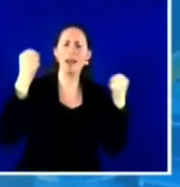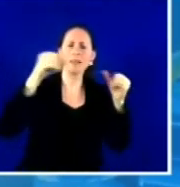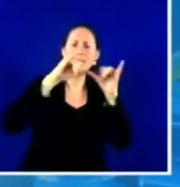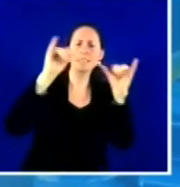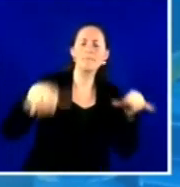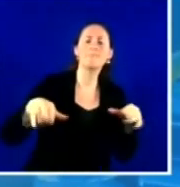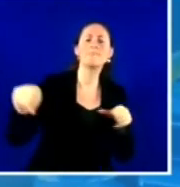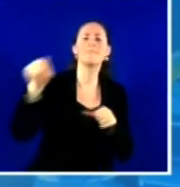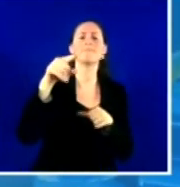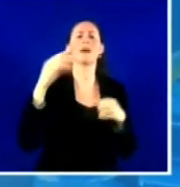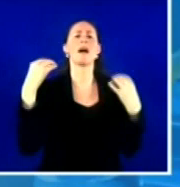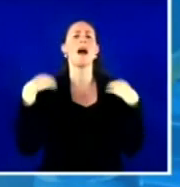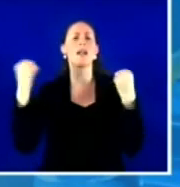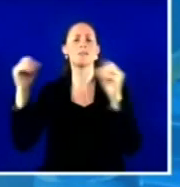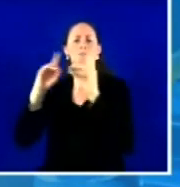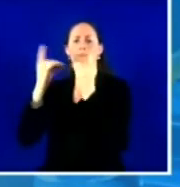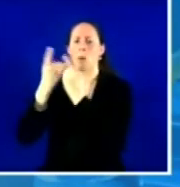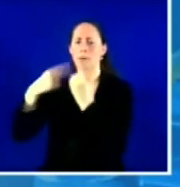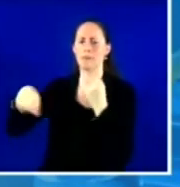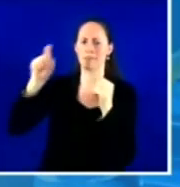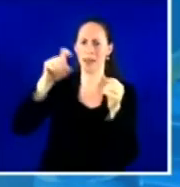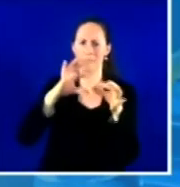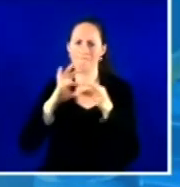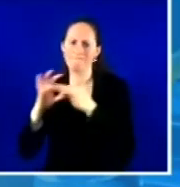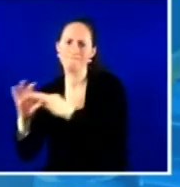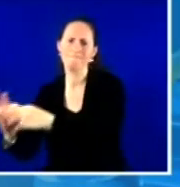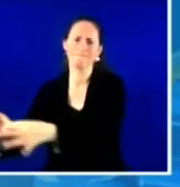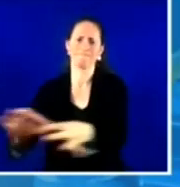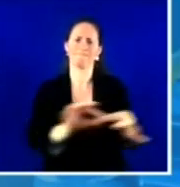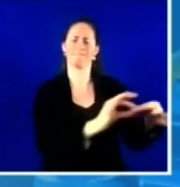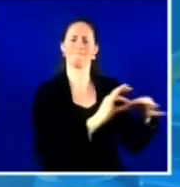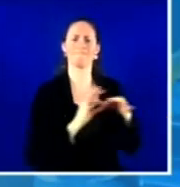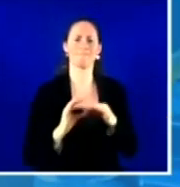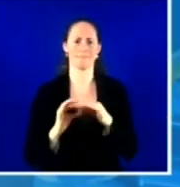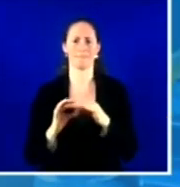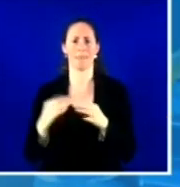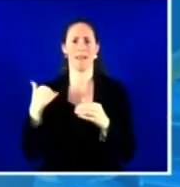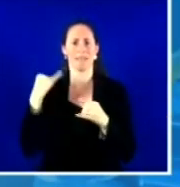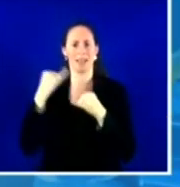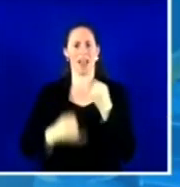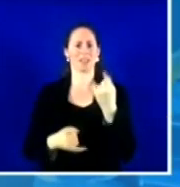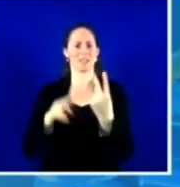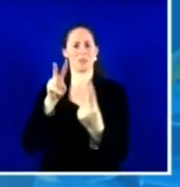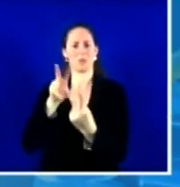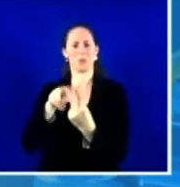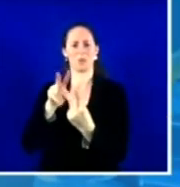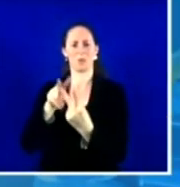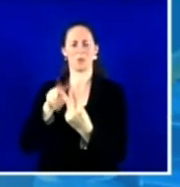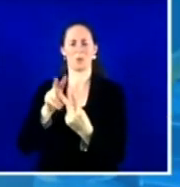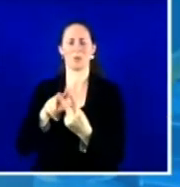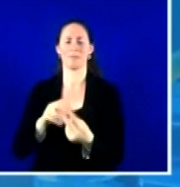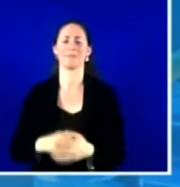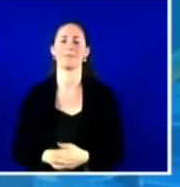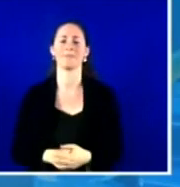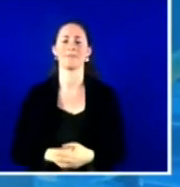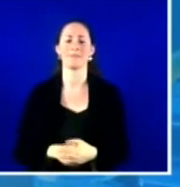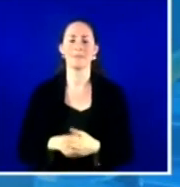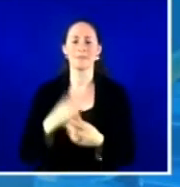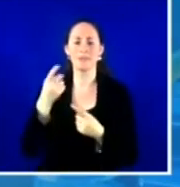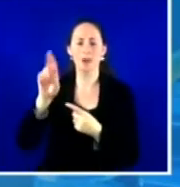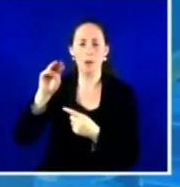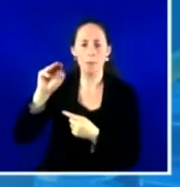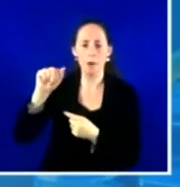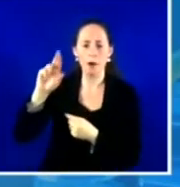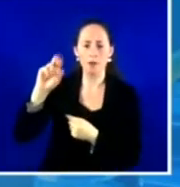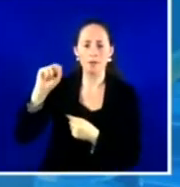So I'm really thrilled to have the last two panelists here with us today, Dr. Angela Marshall, who runs a comprehensive